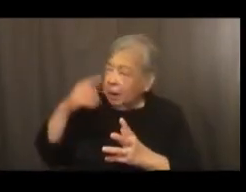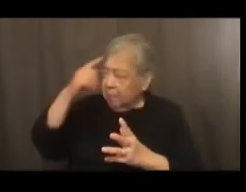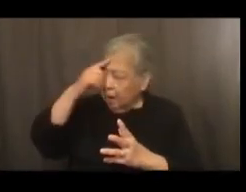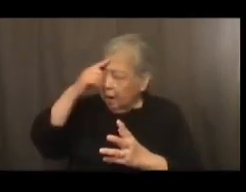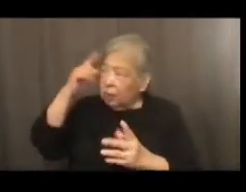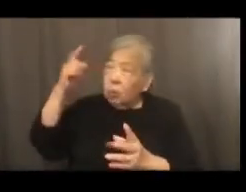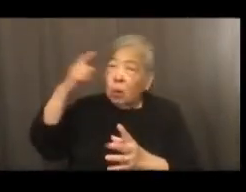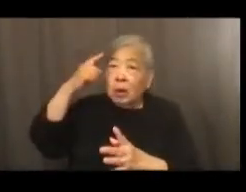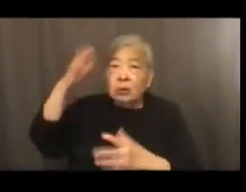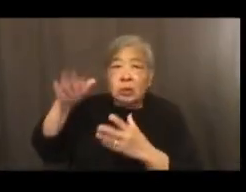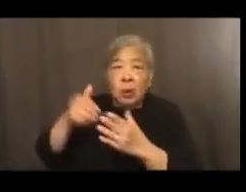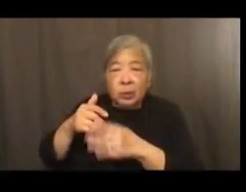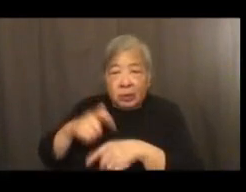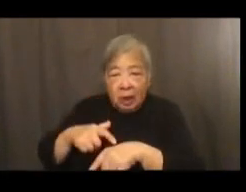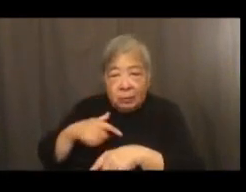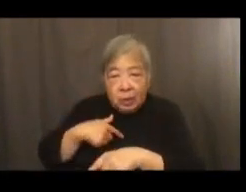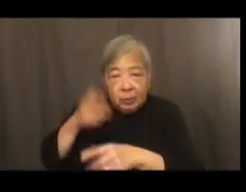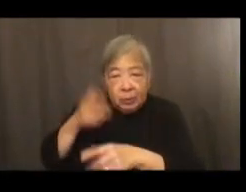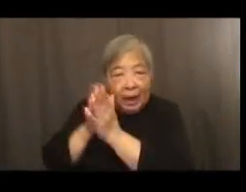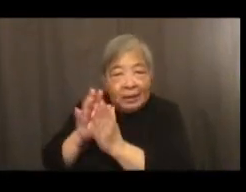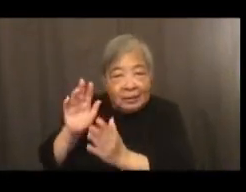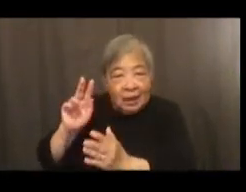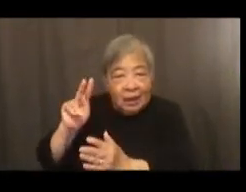have Kevin pin it all down for us.